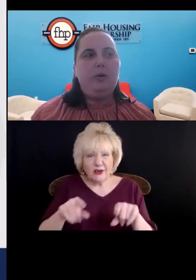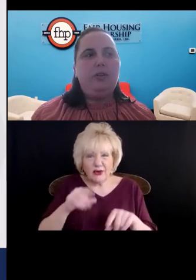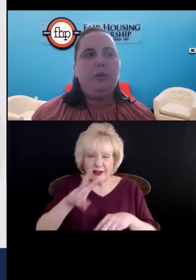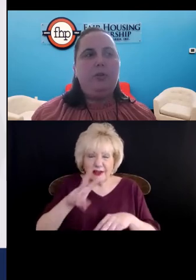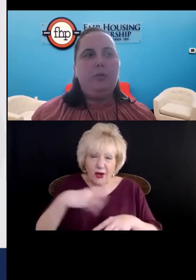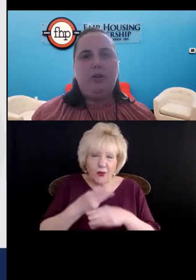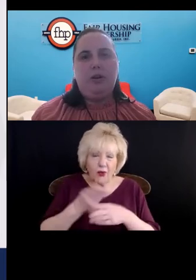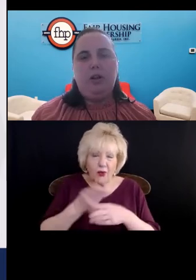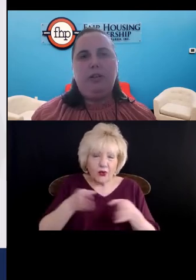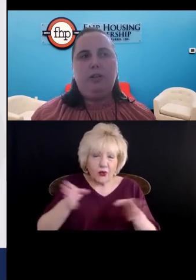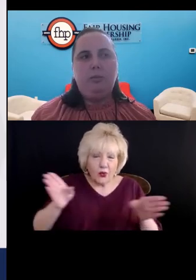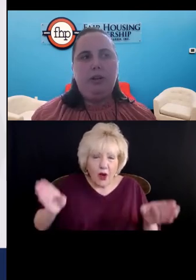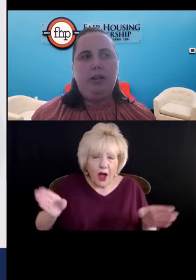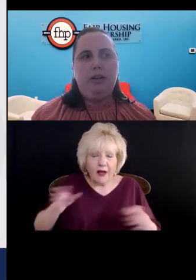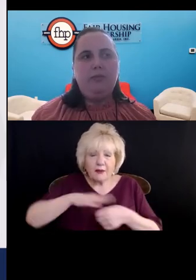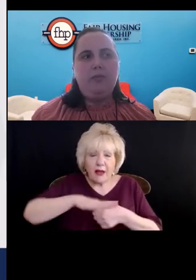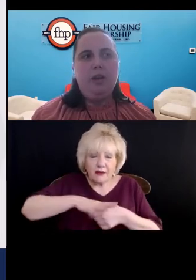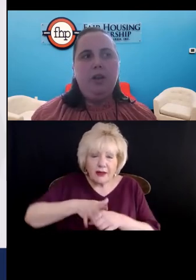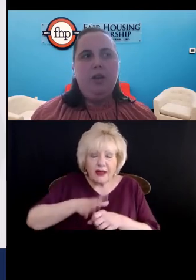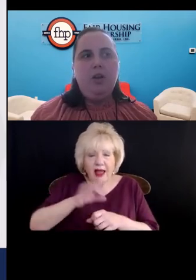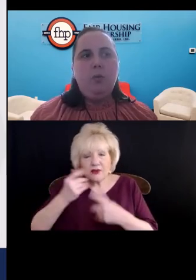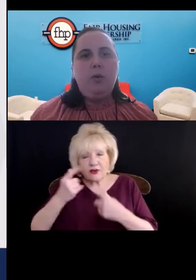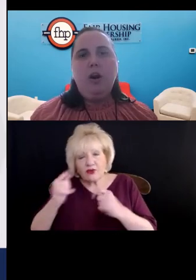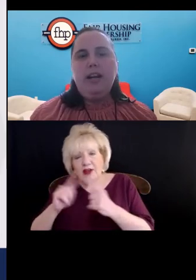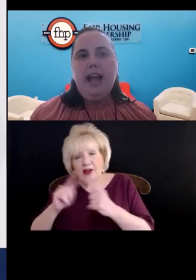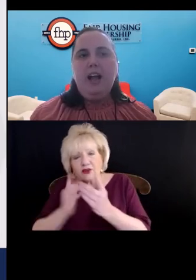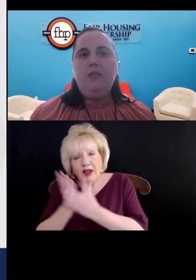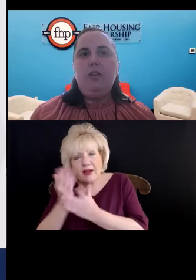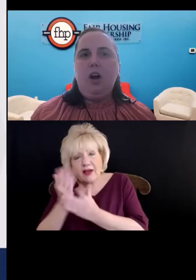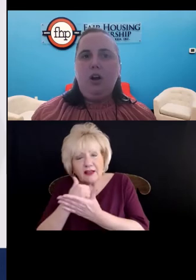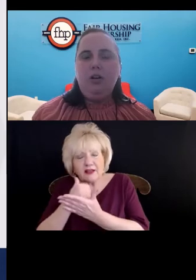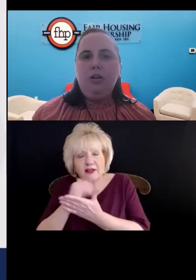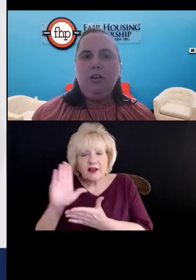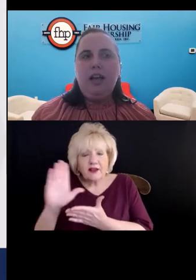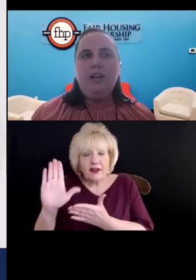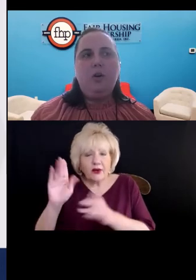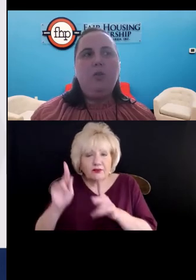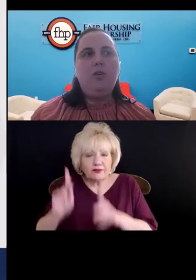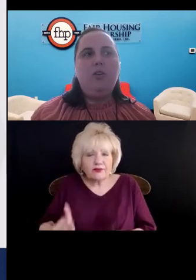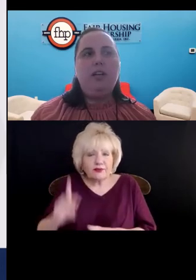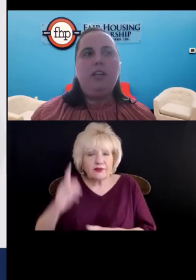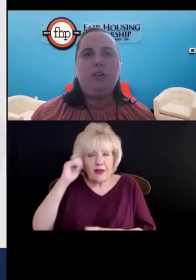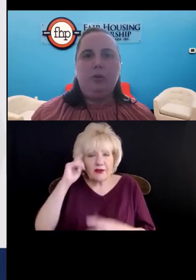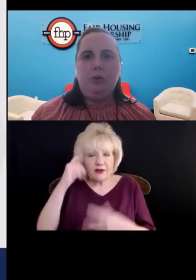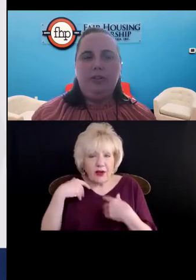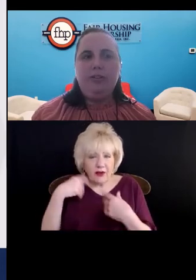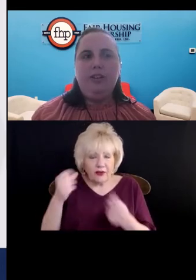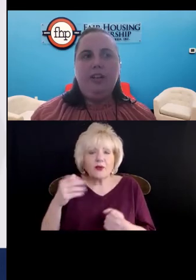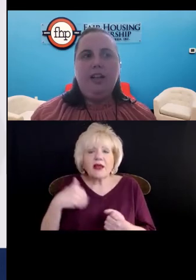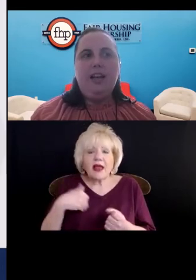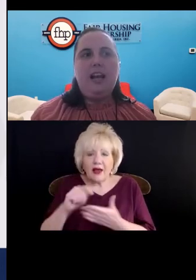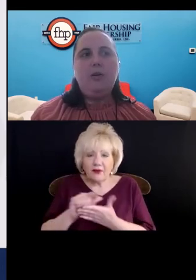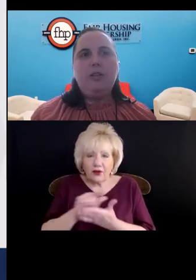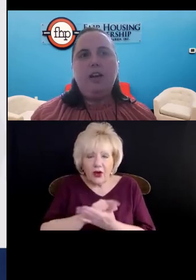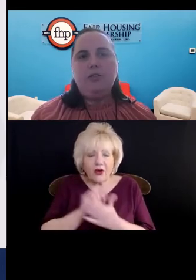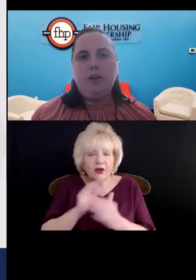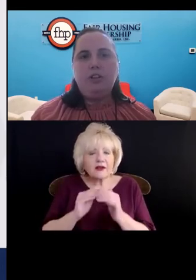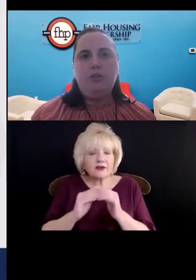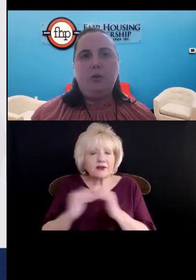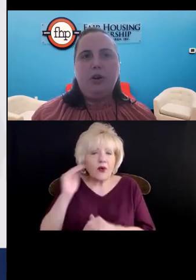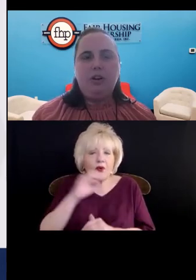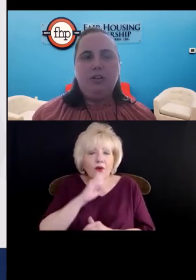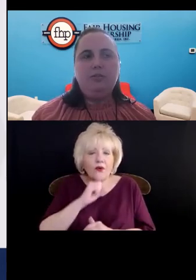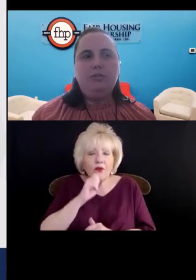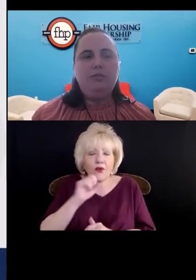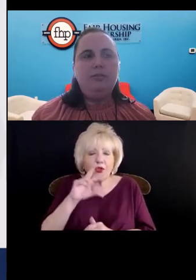needs as a person with a mental health disability. We already have the law and it's over 30 years old and now it's time for